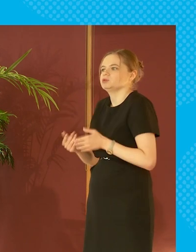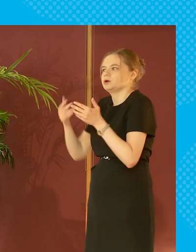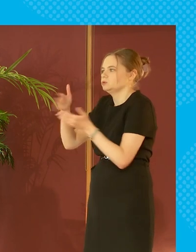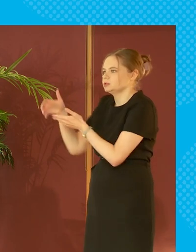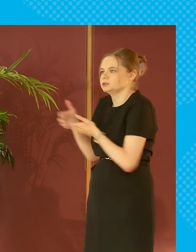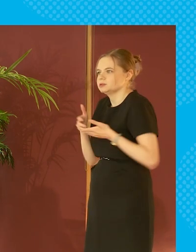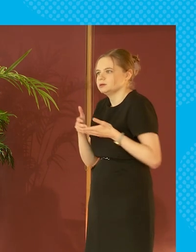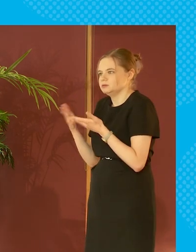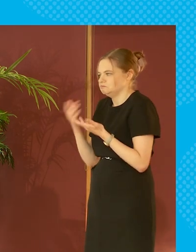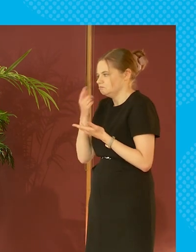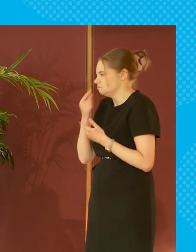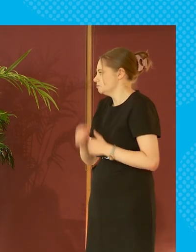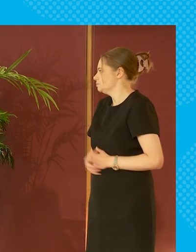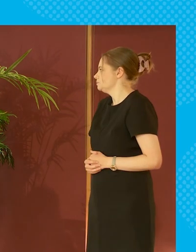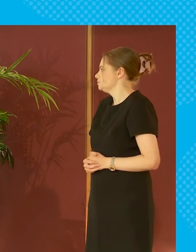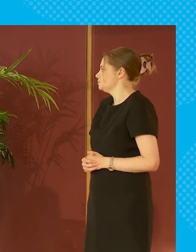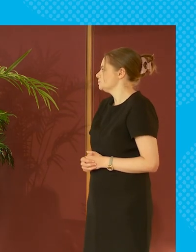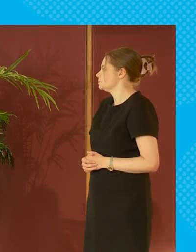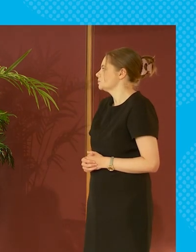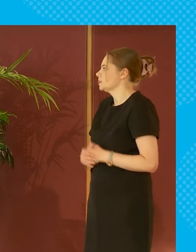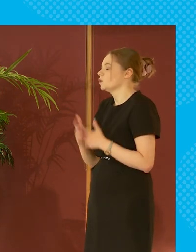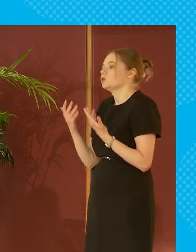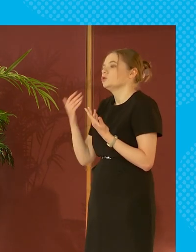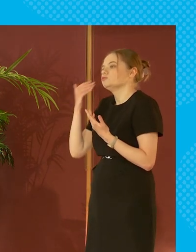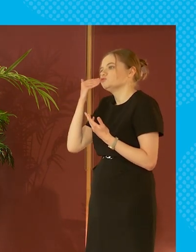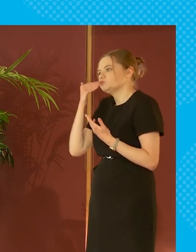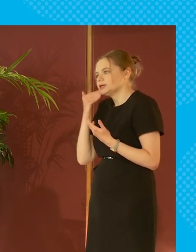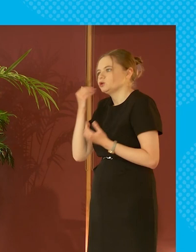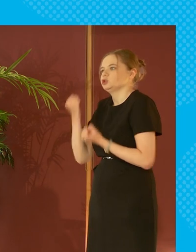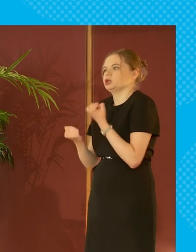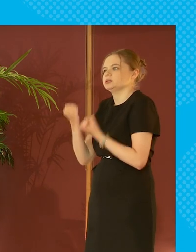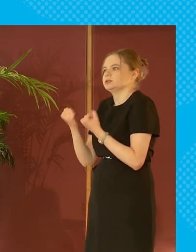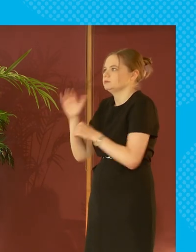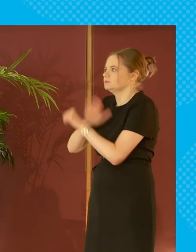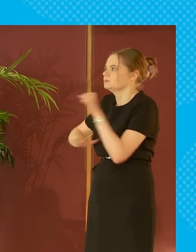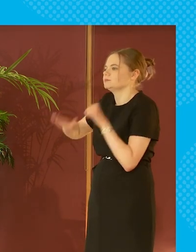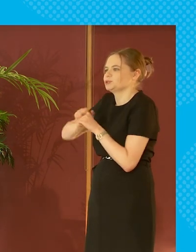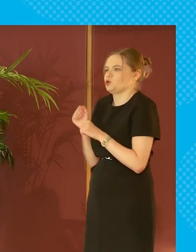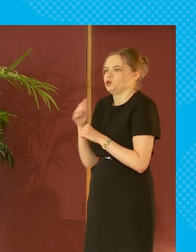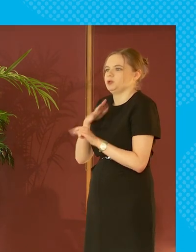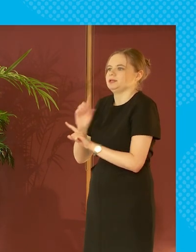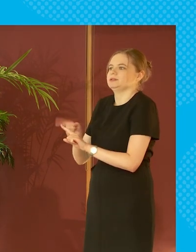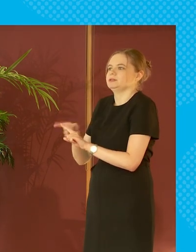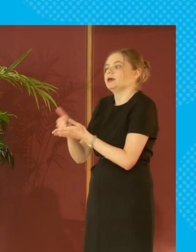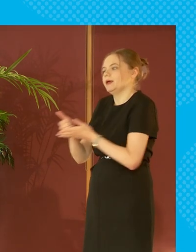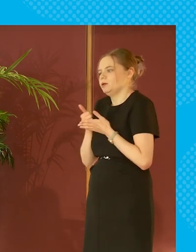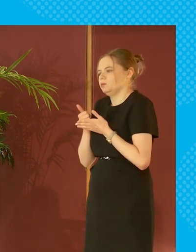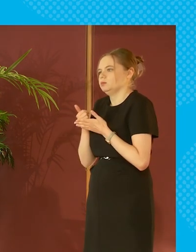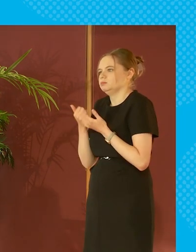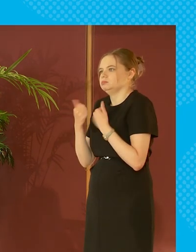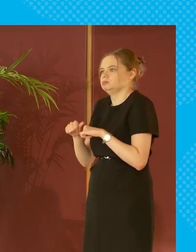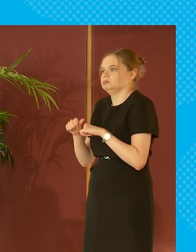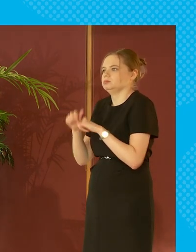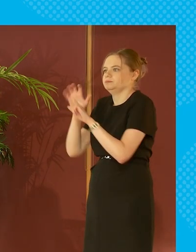population within scotland so i mean racial justice within scotland is required to meet our child